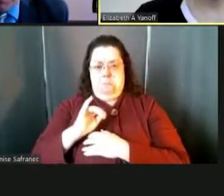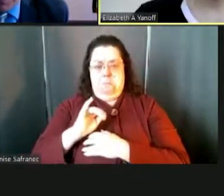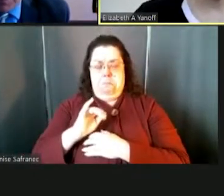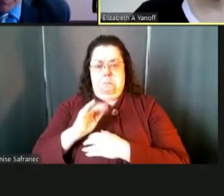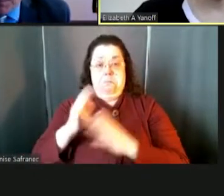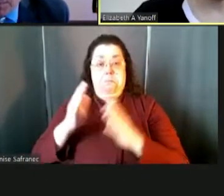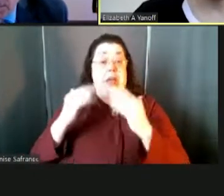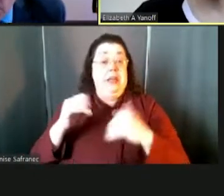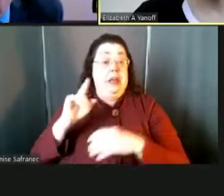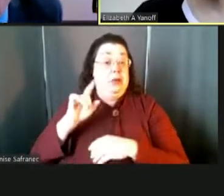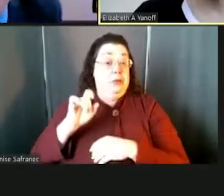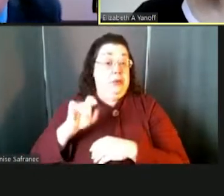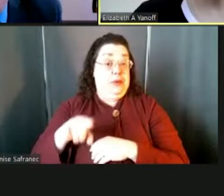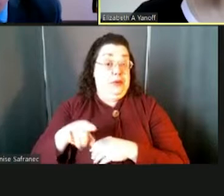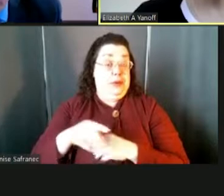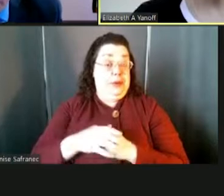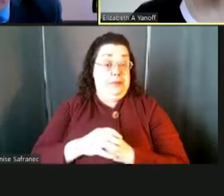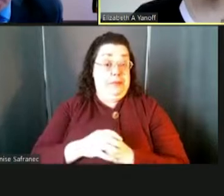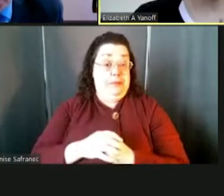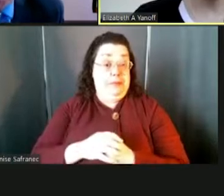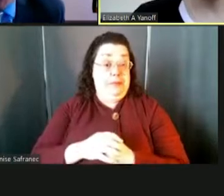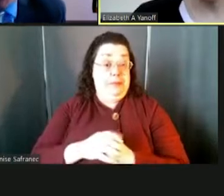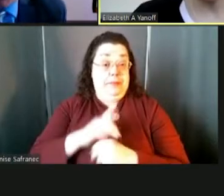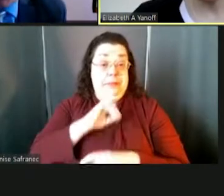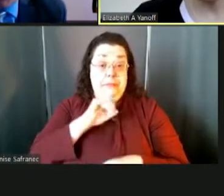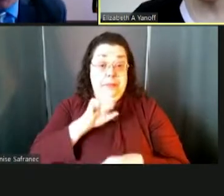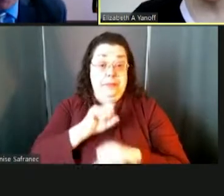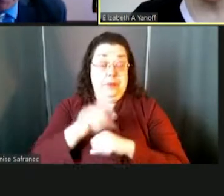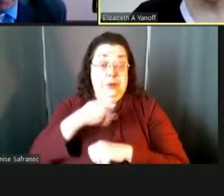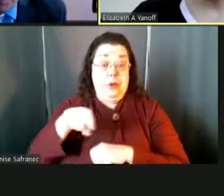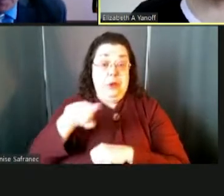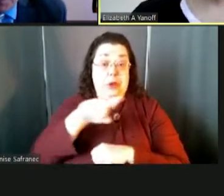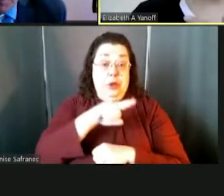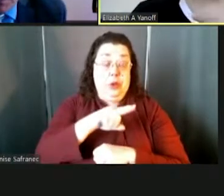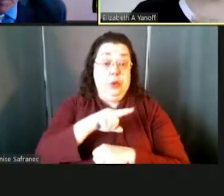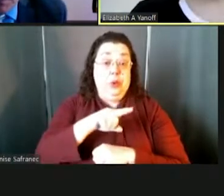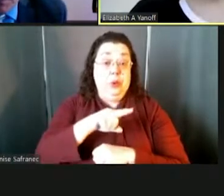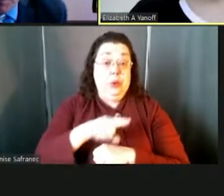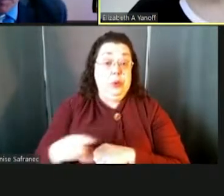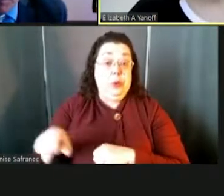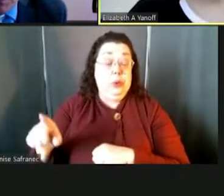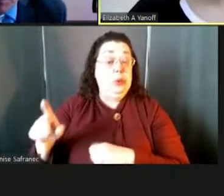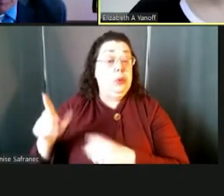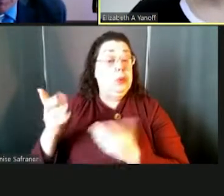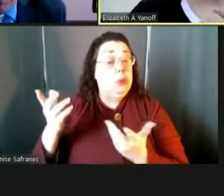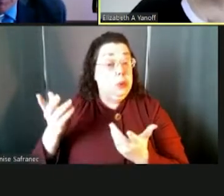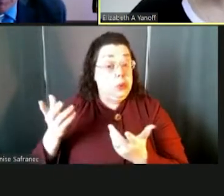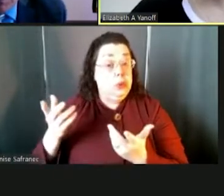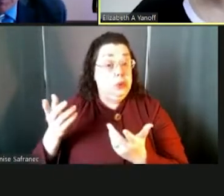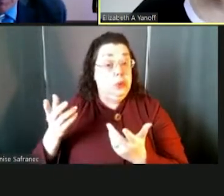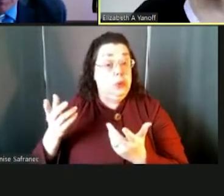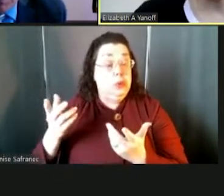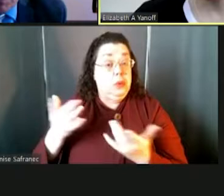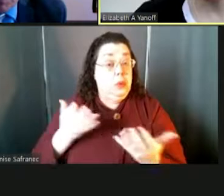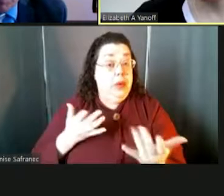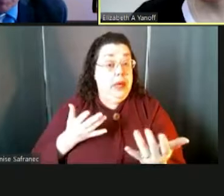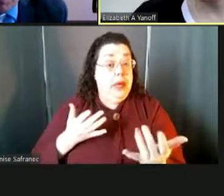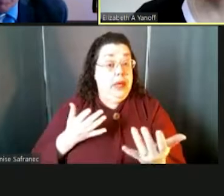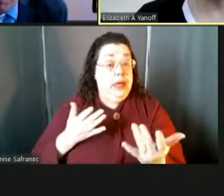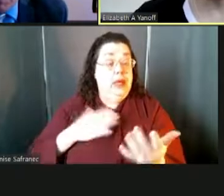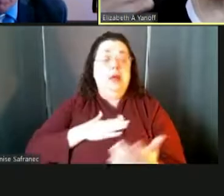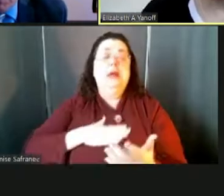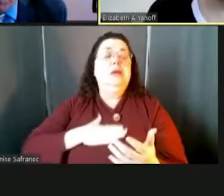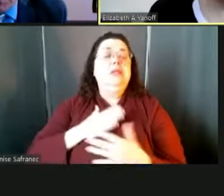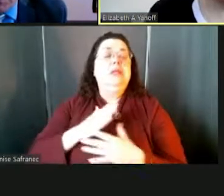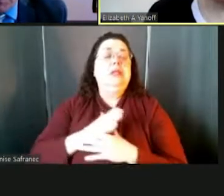question. But before I ask that, I will say that those of you listening, I have some questions prepared, but please do share questions